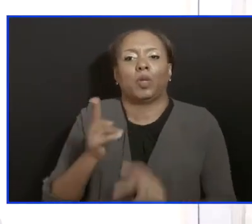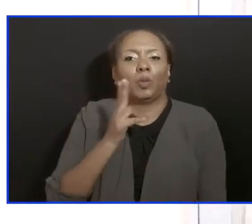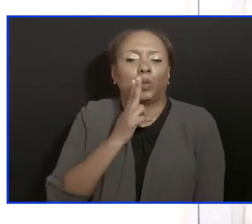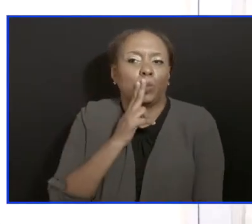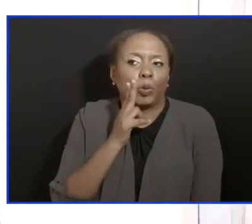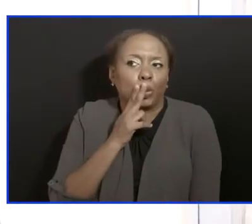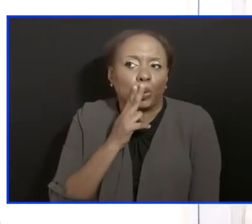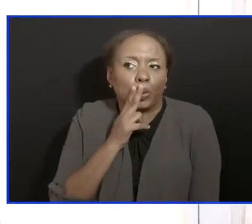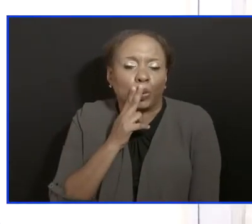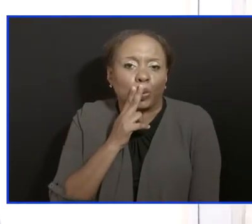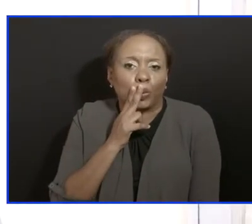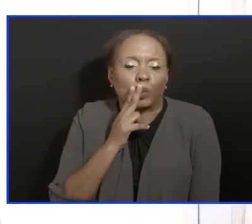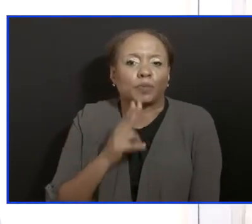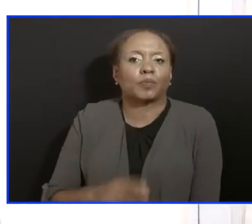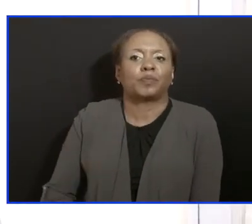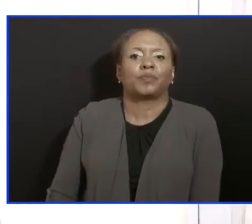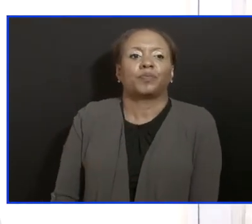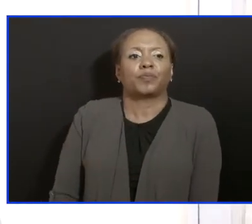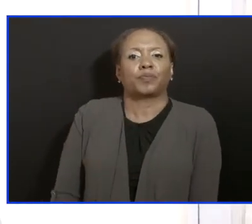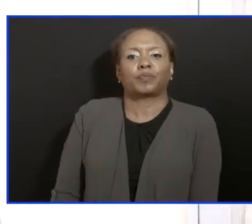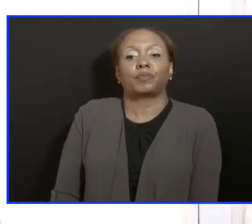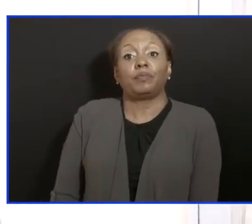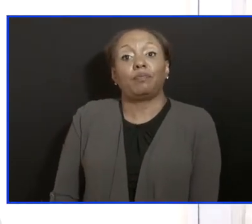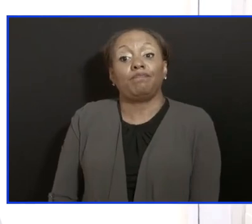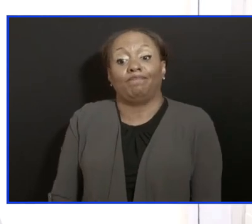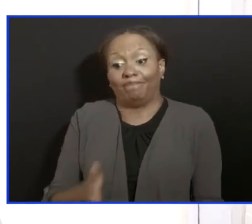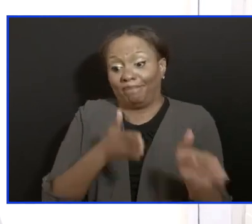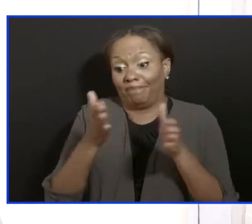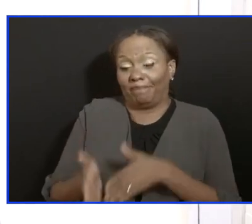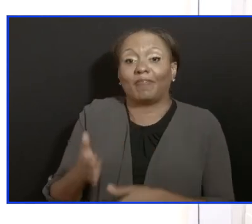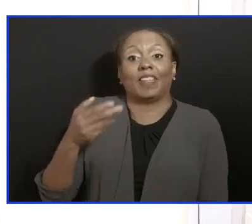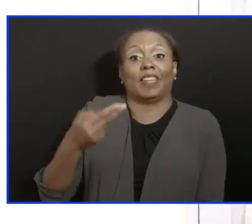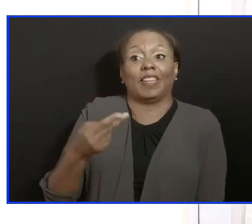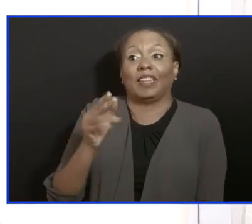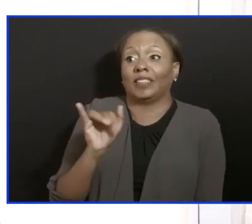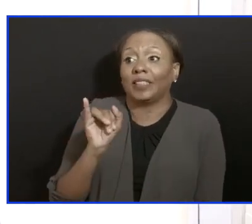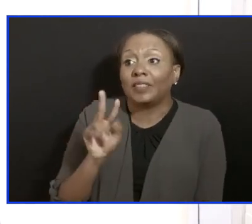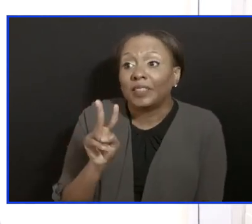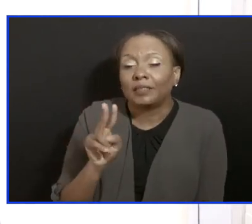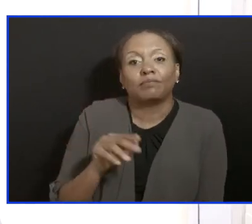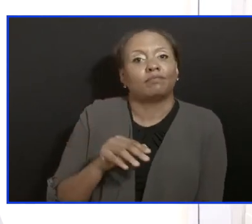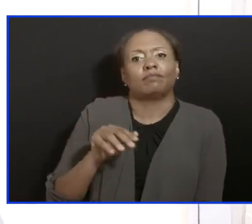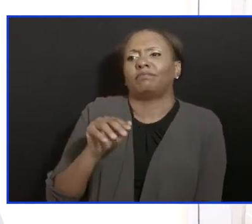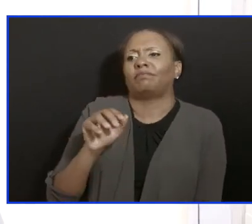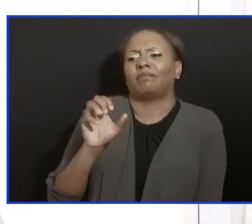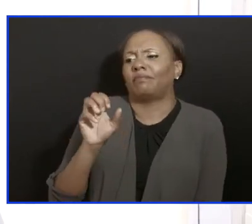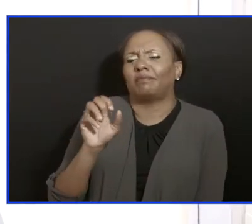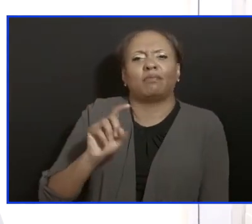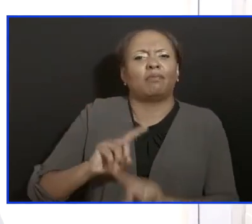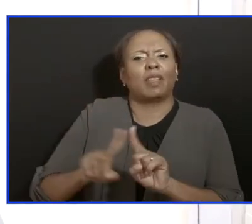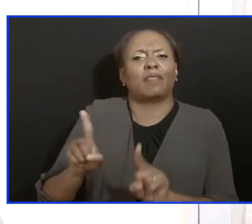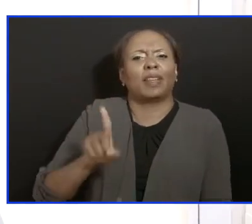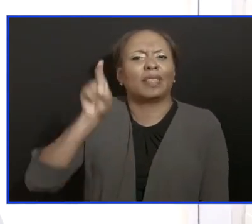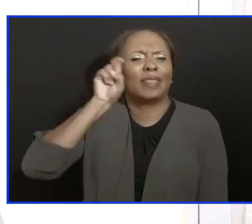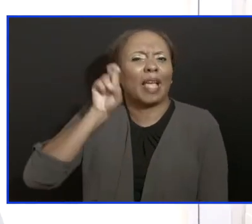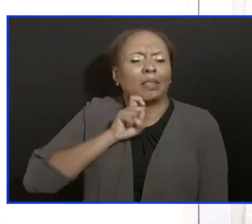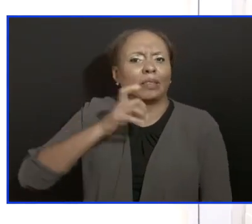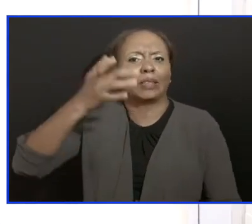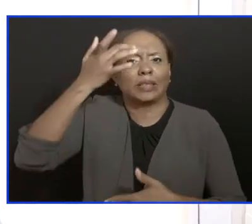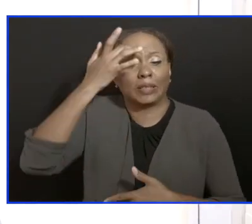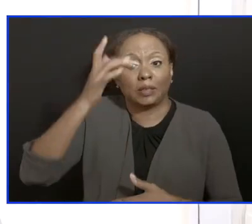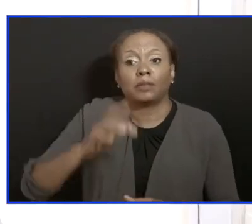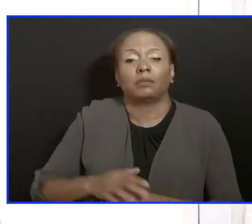other instance, we went through the whole HIV and AIDS and other STDs. And it is only when people accept personal